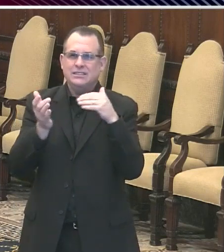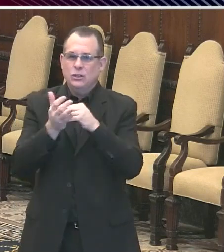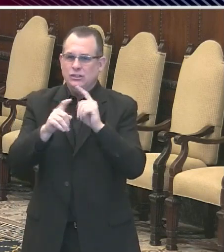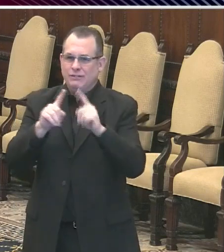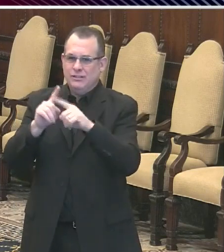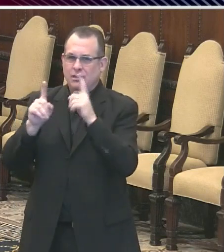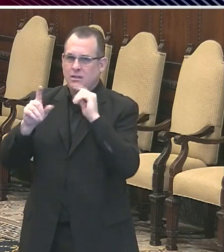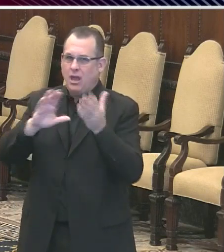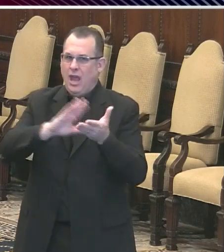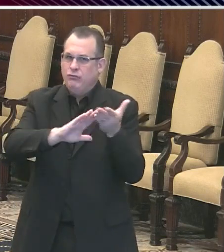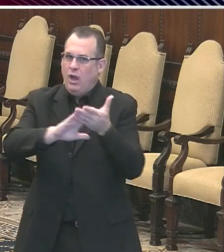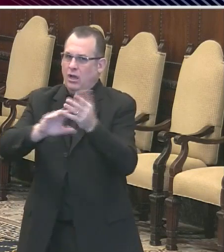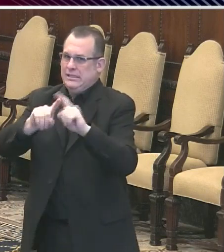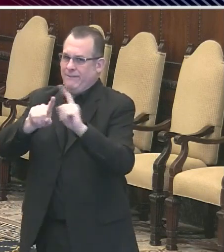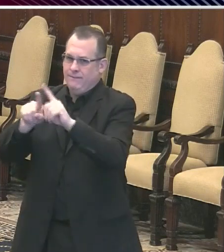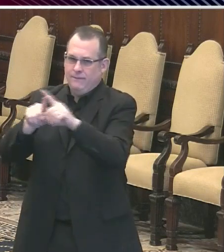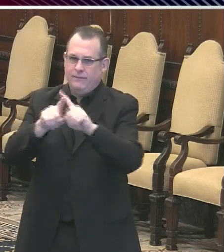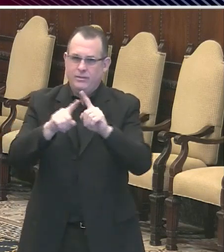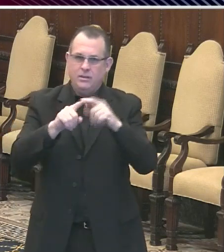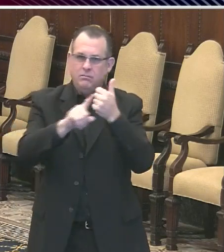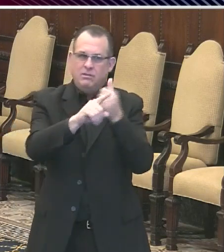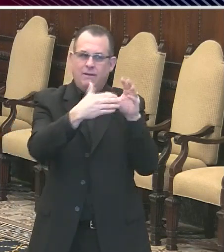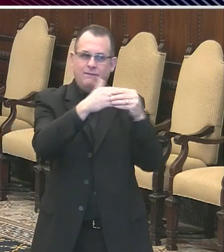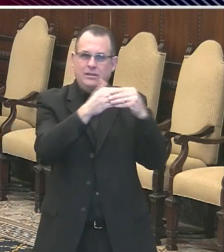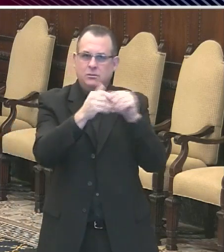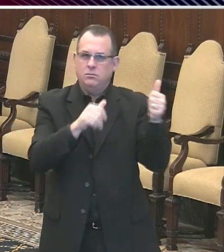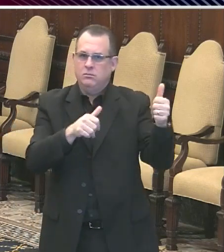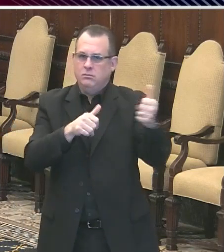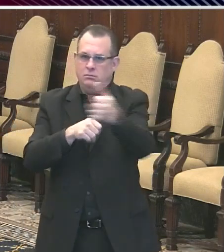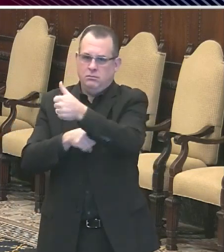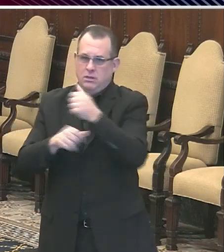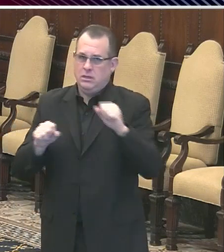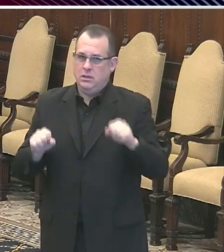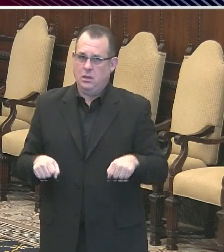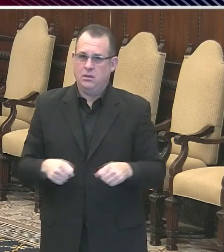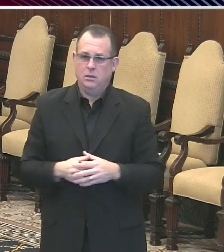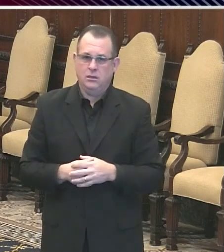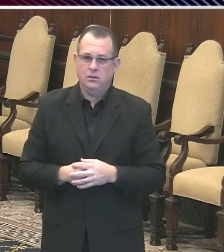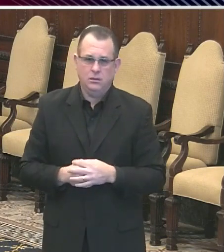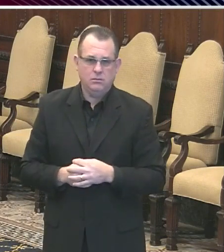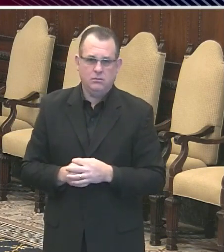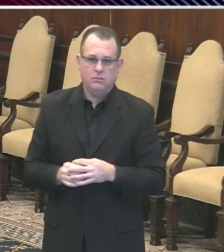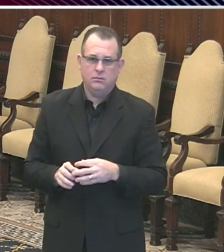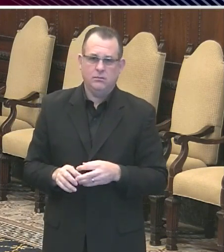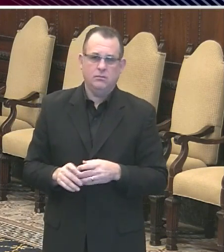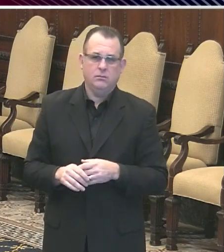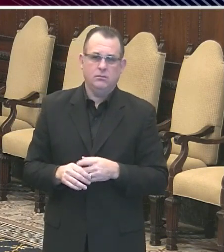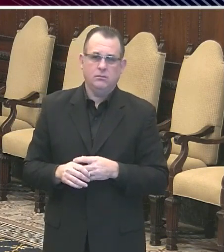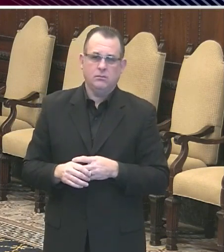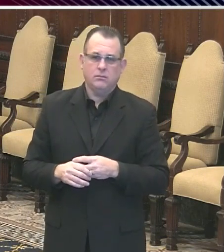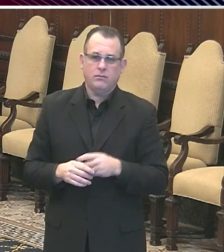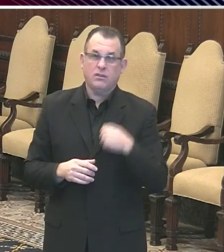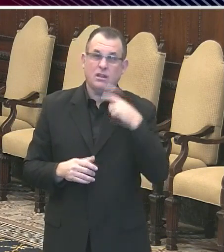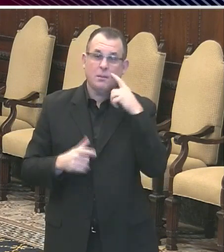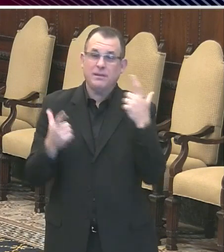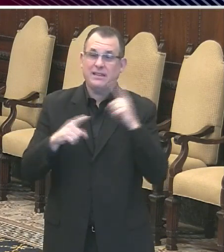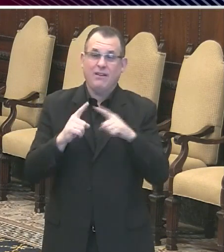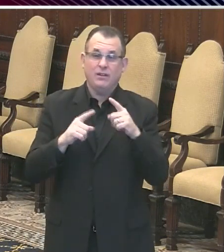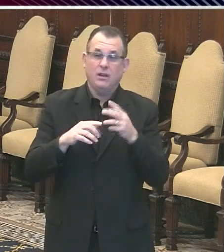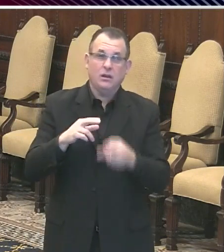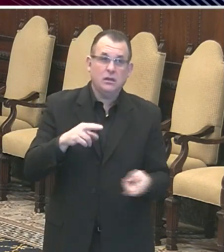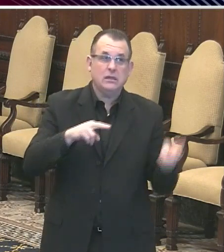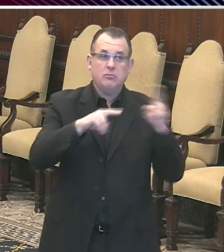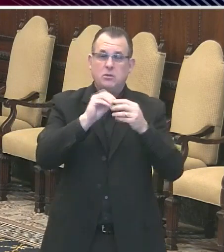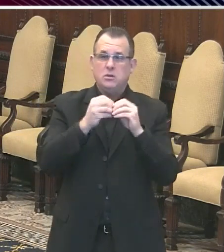flexibility to them. And so I'm not sure exactly how it's going to play out. I don't think it's going to make a huge difference. What's going to make the biggest difference